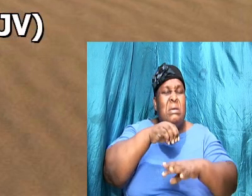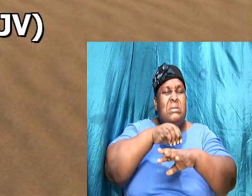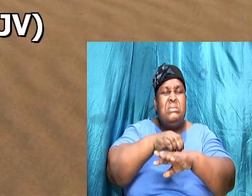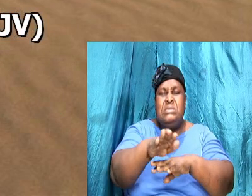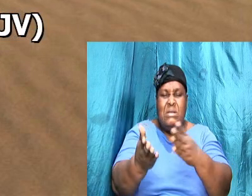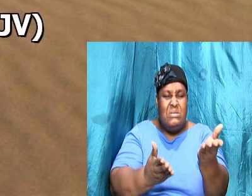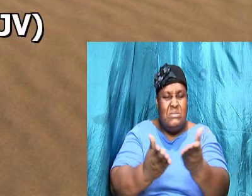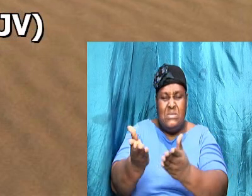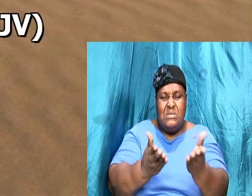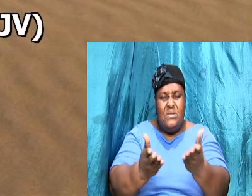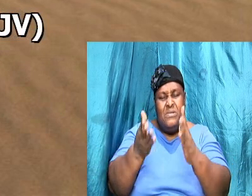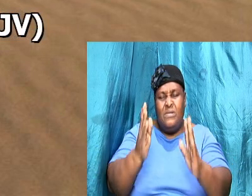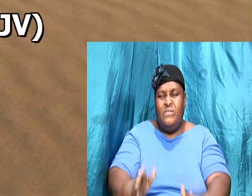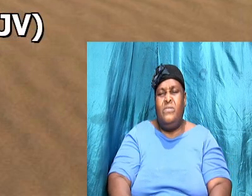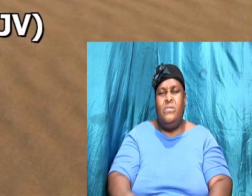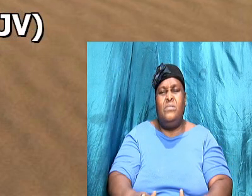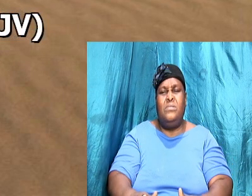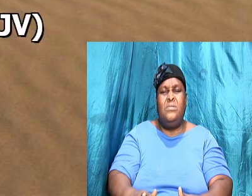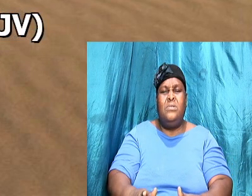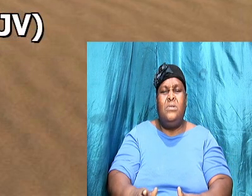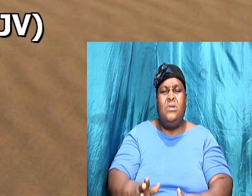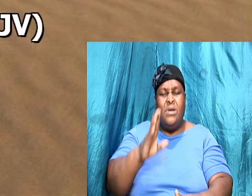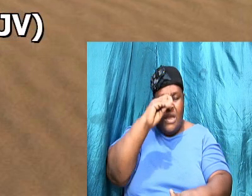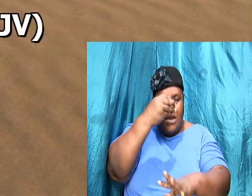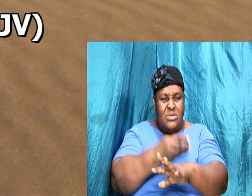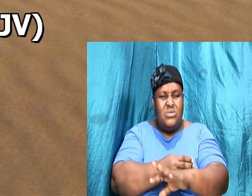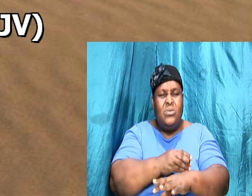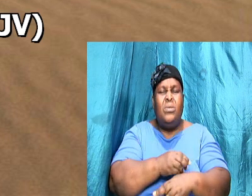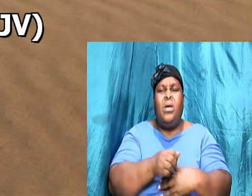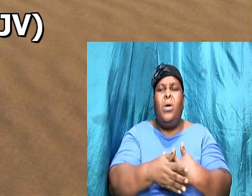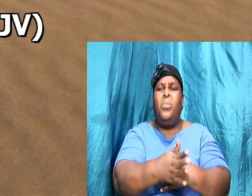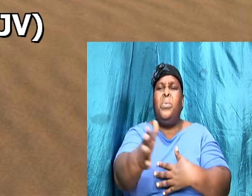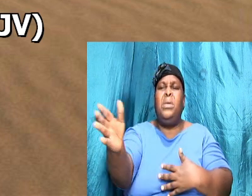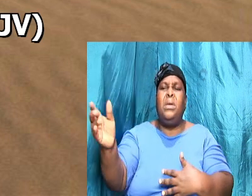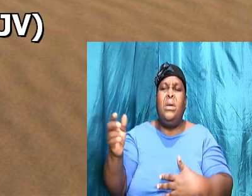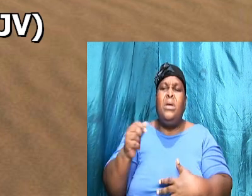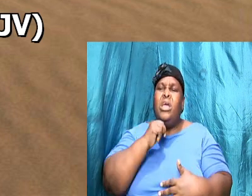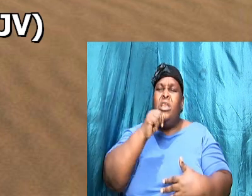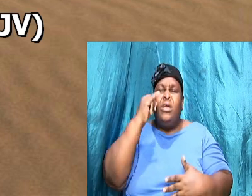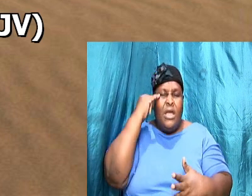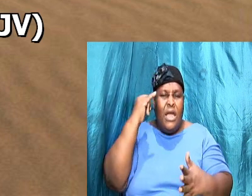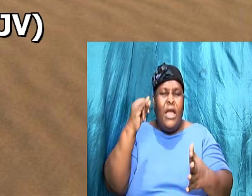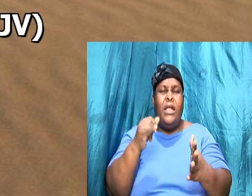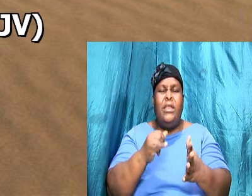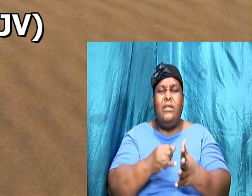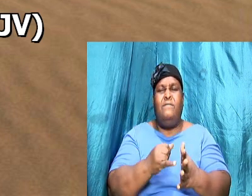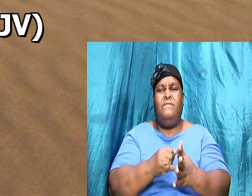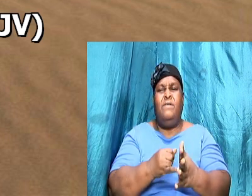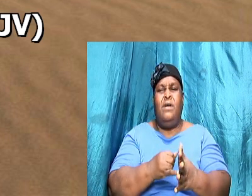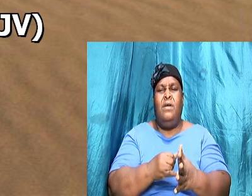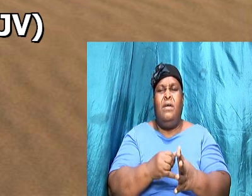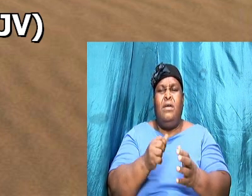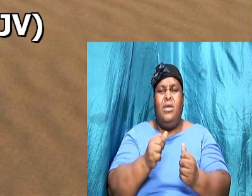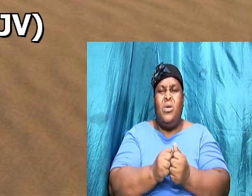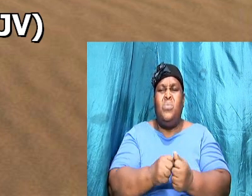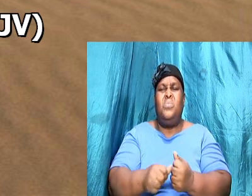see him I'm not identifying with him because my covenant